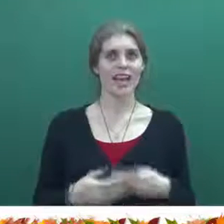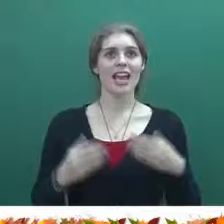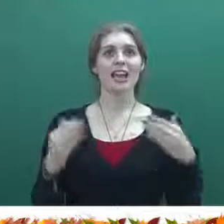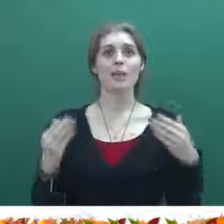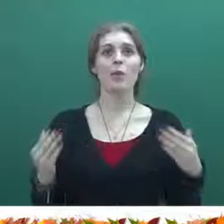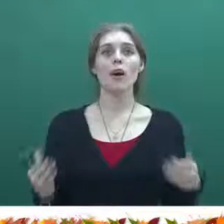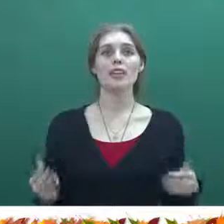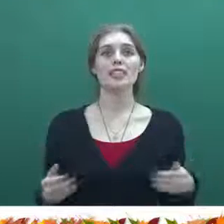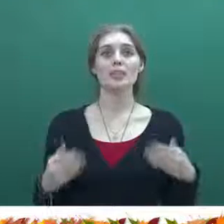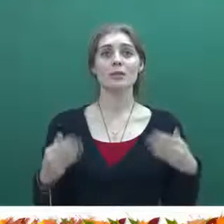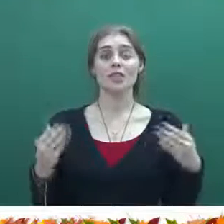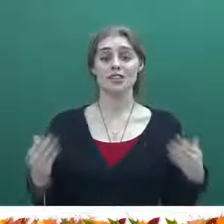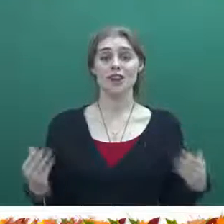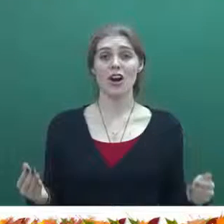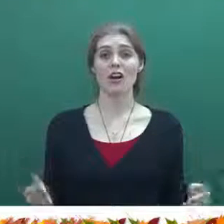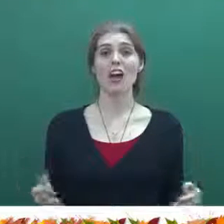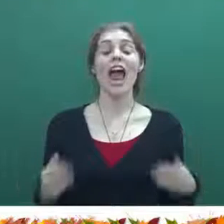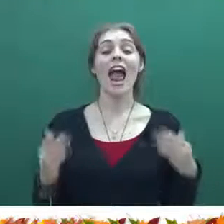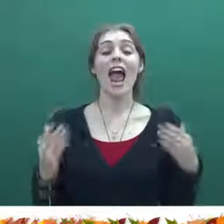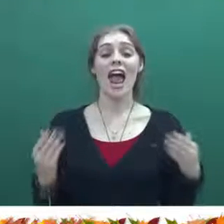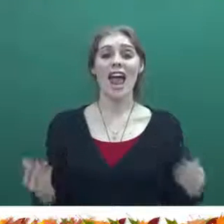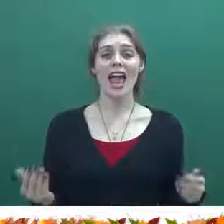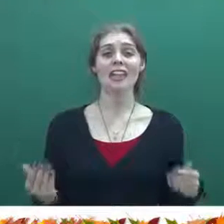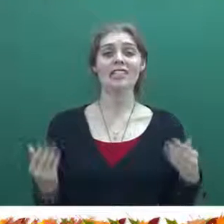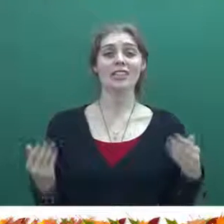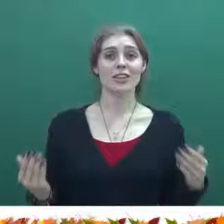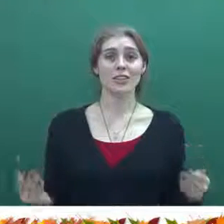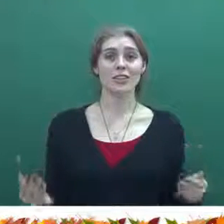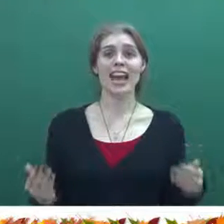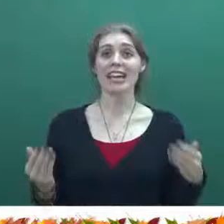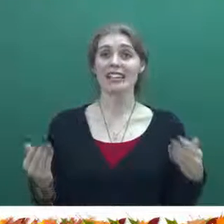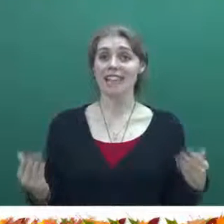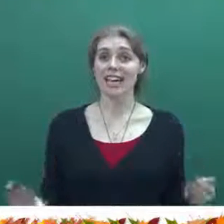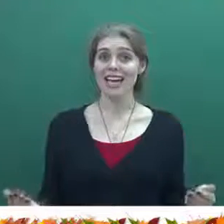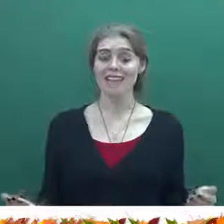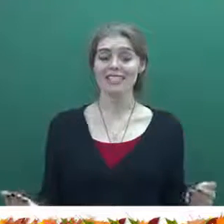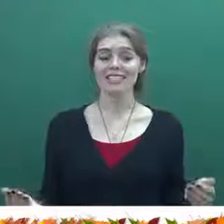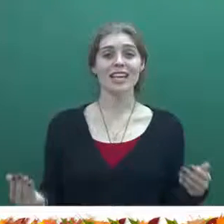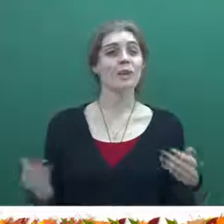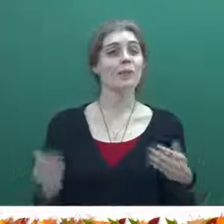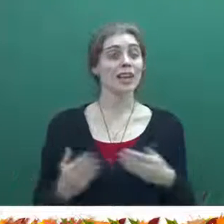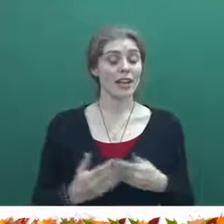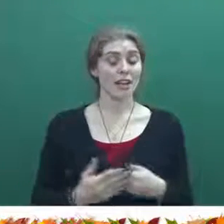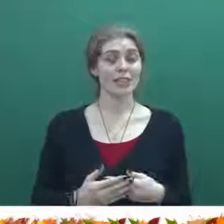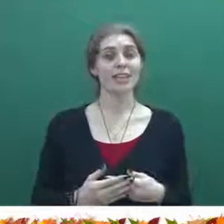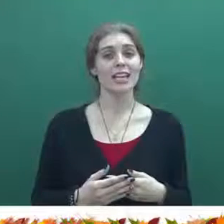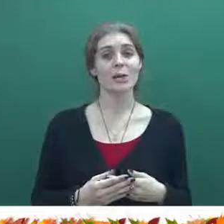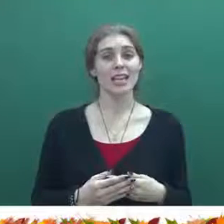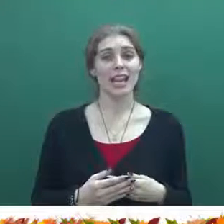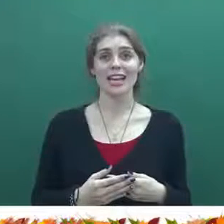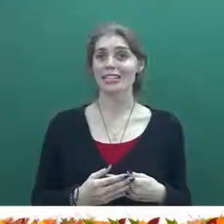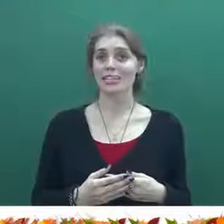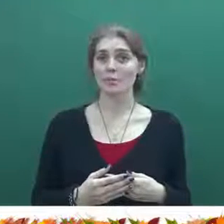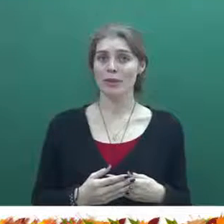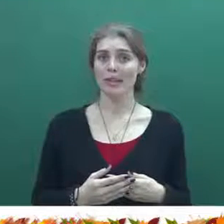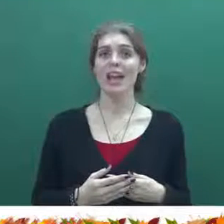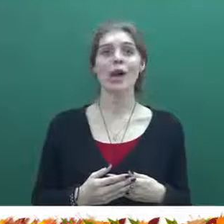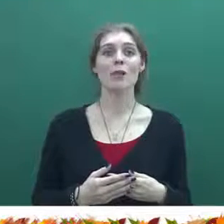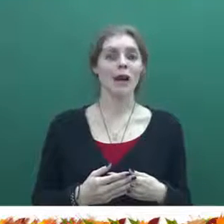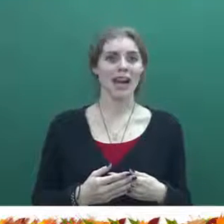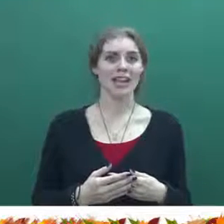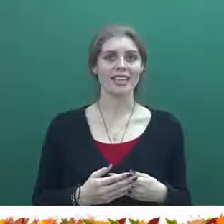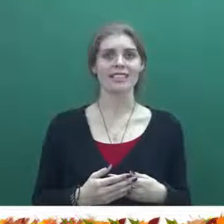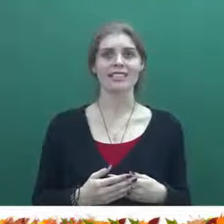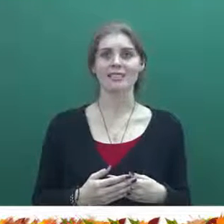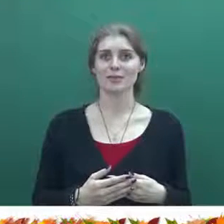He wants to be strong and good at science. Because he would like to be